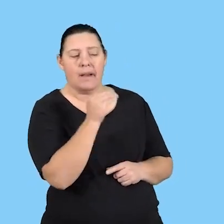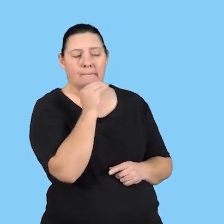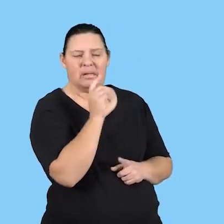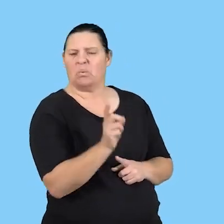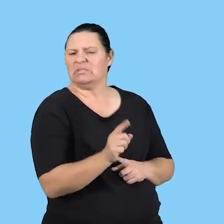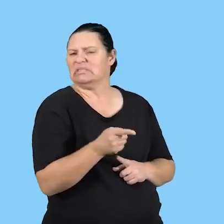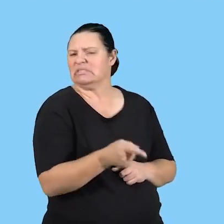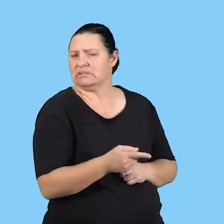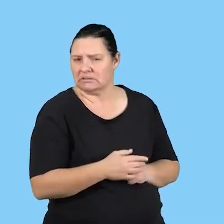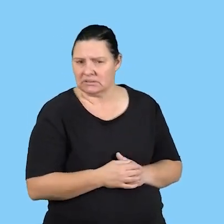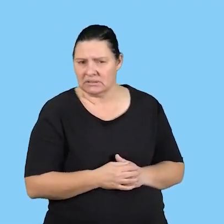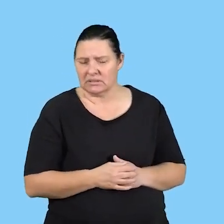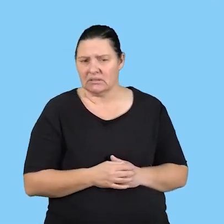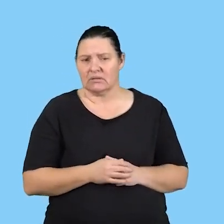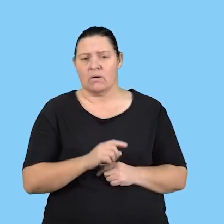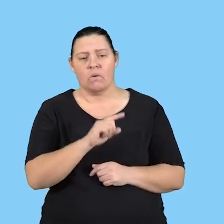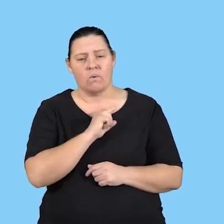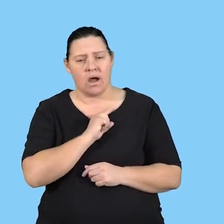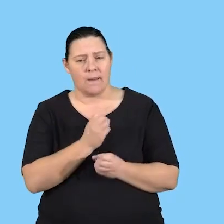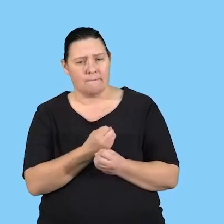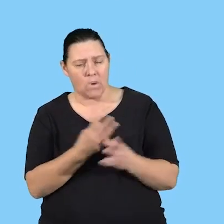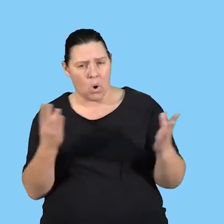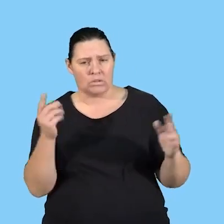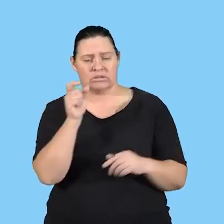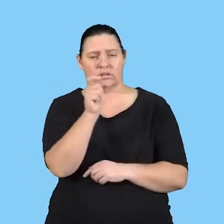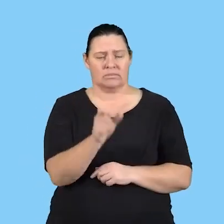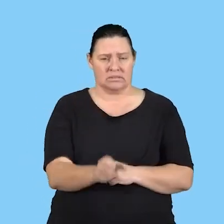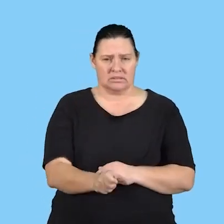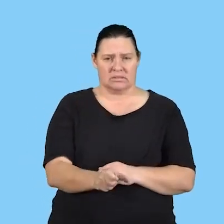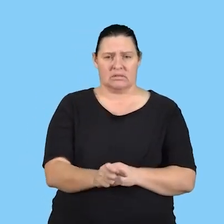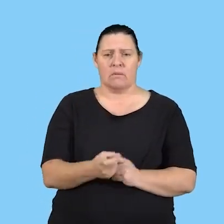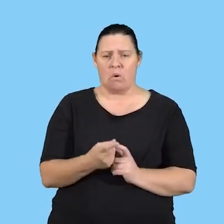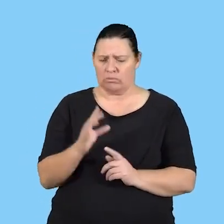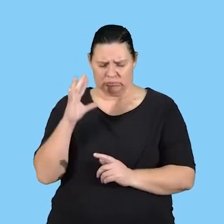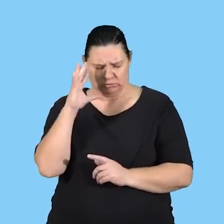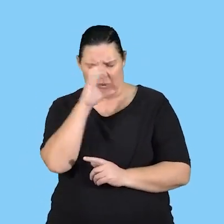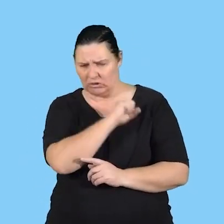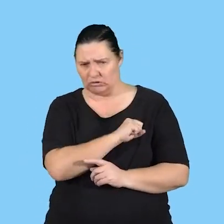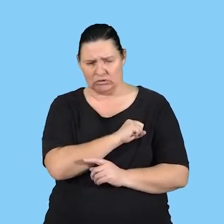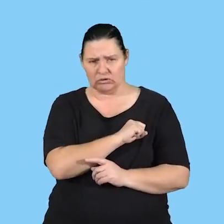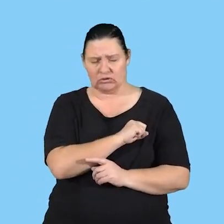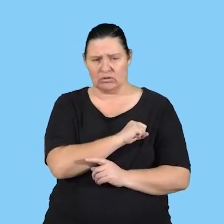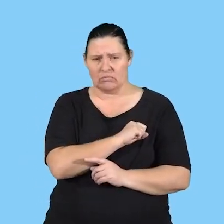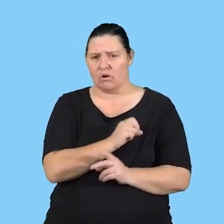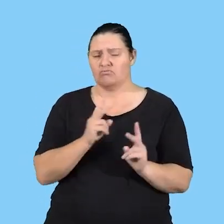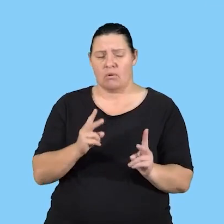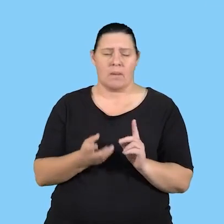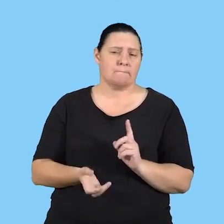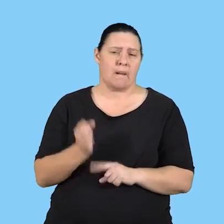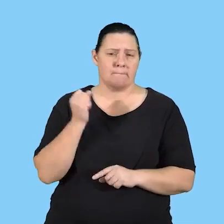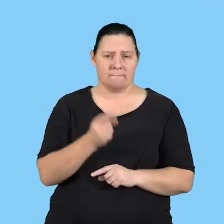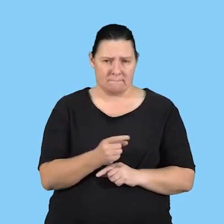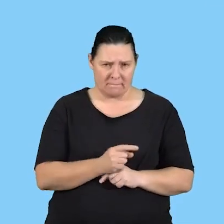is we are talking about. Because most of the terms are strange terms that you don't ordinarily just find